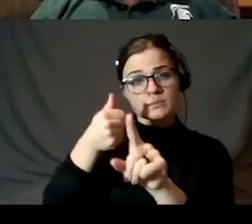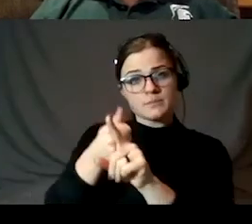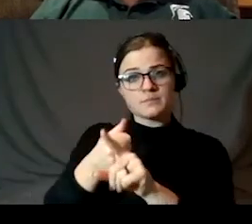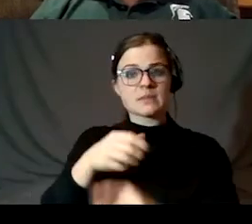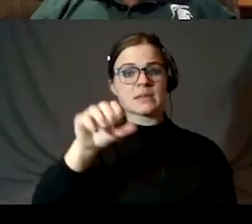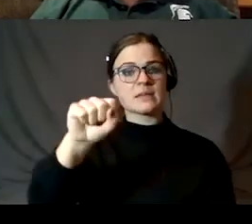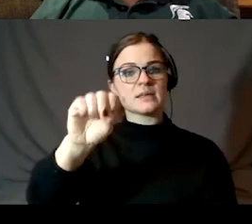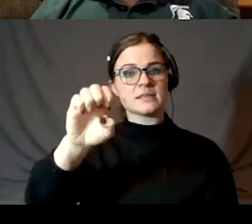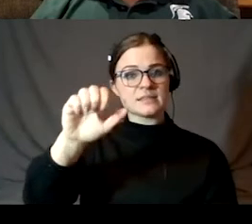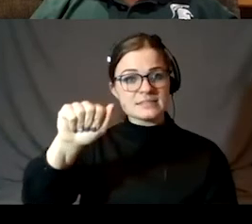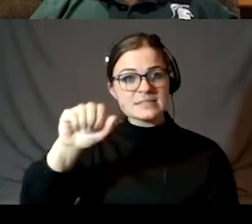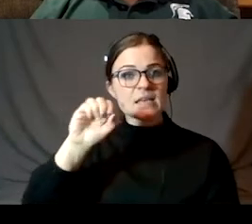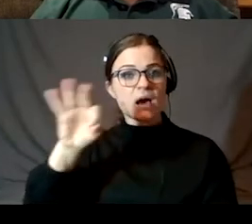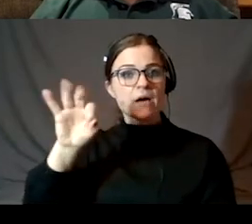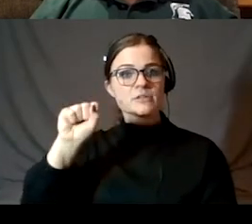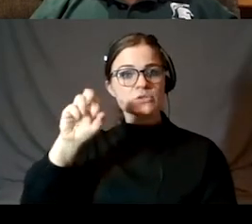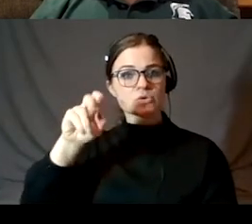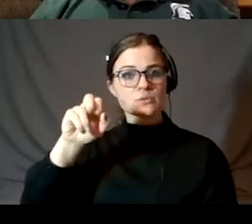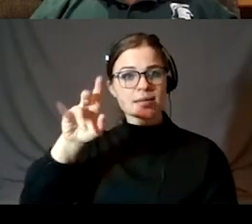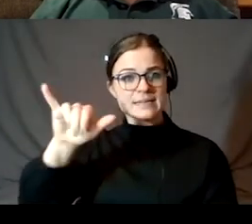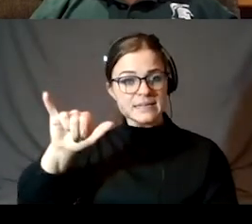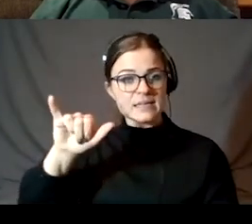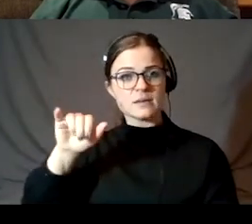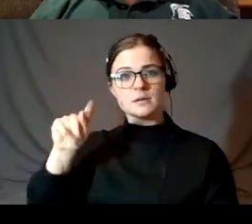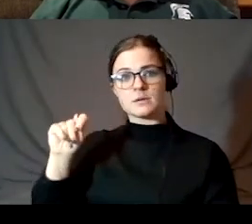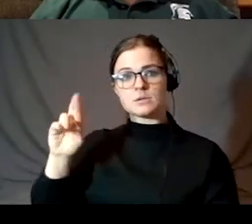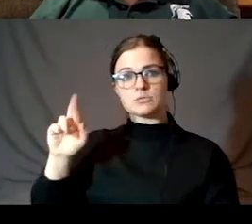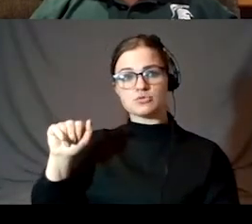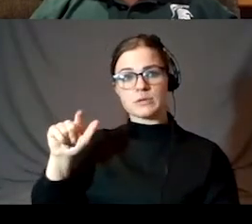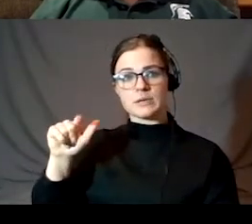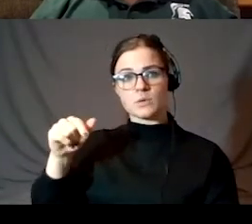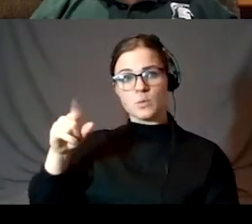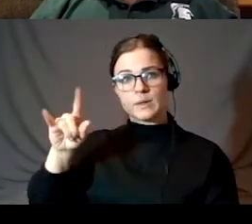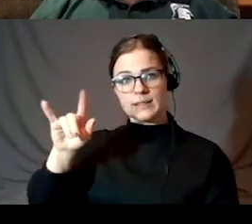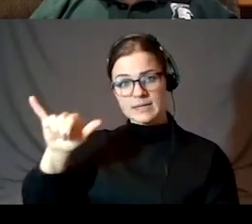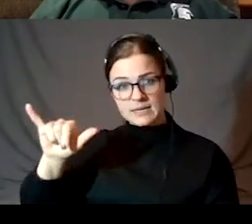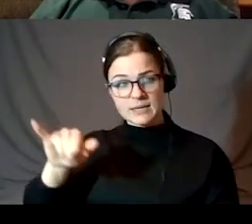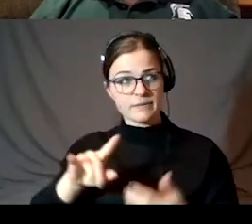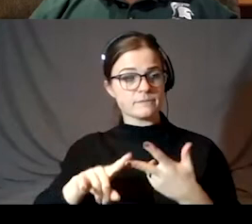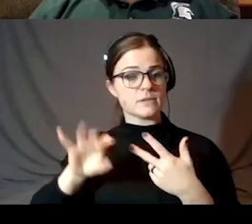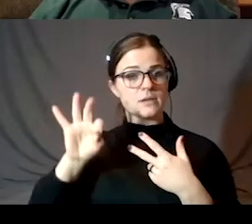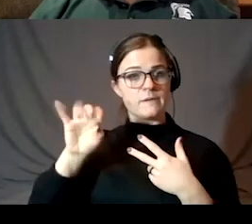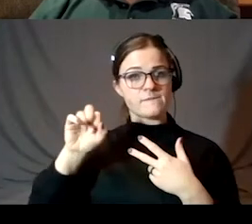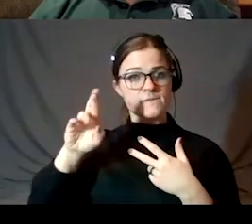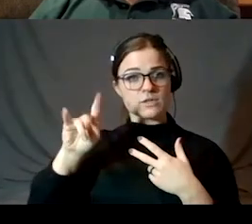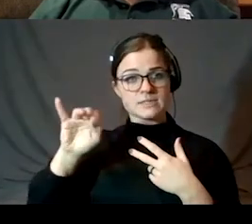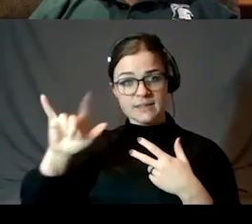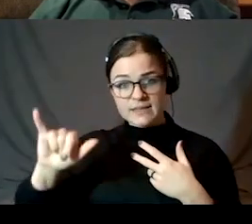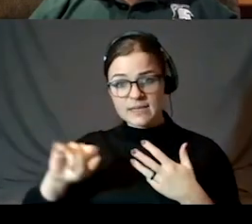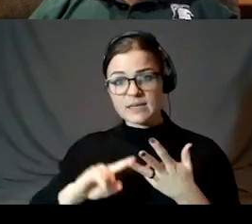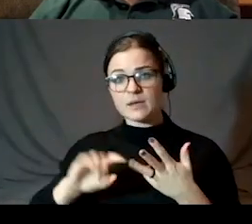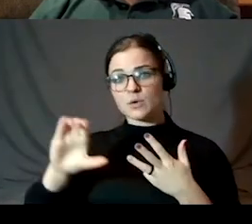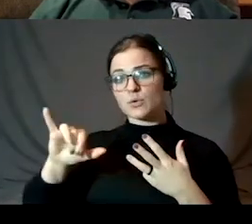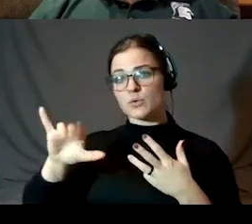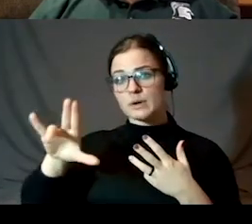serenity, the sea of tranquility, the sea of fertility, sea of crises. Here, this big